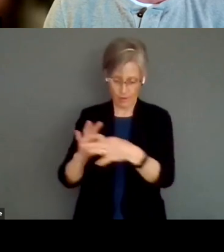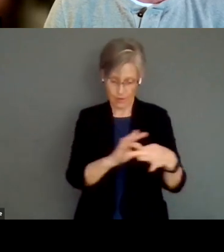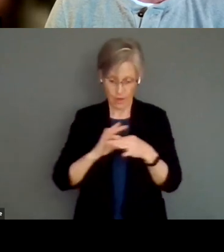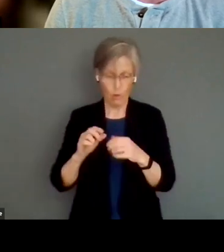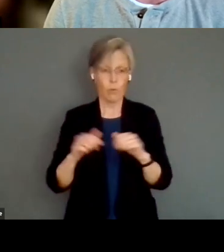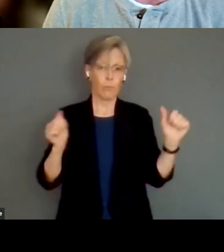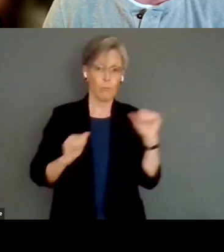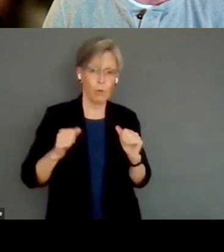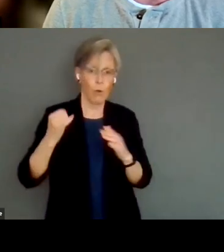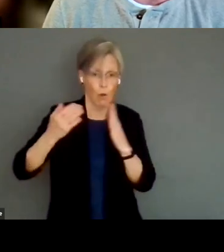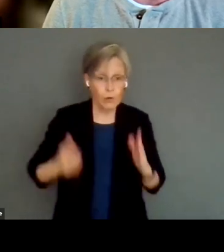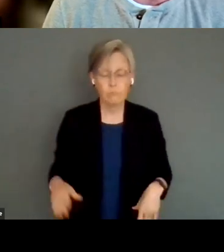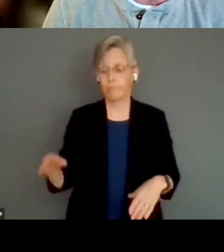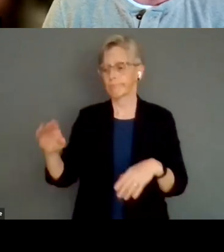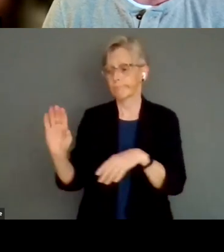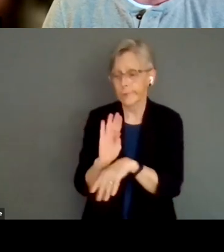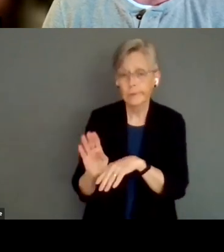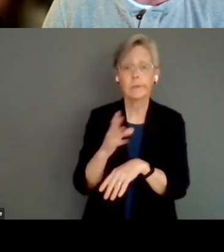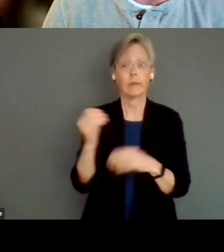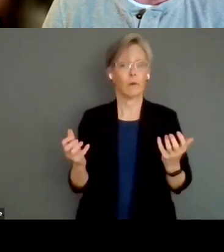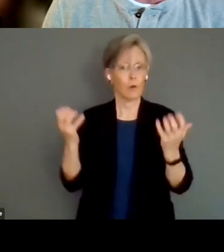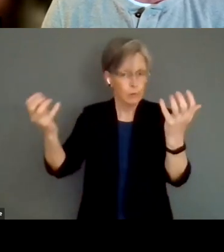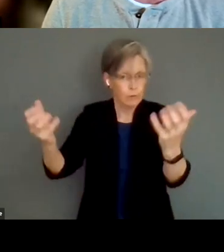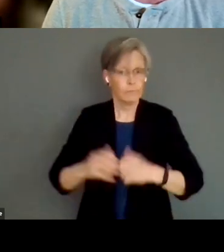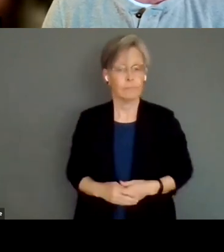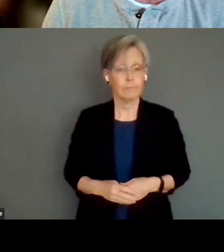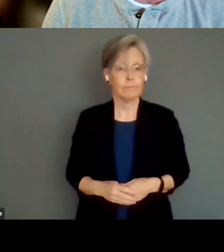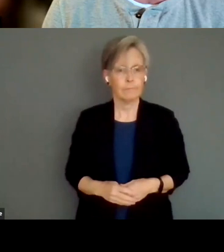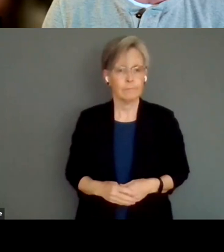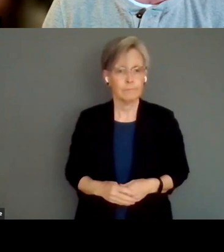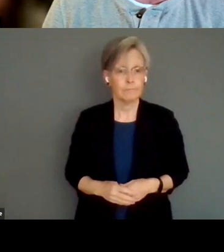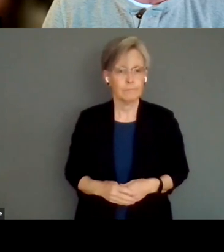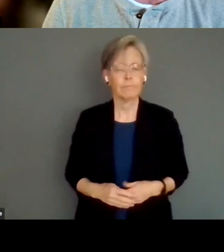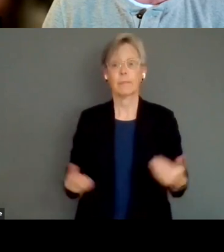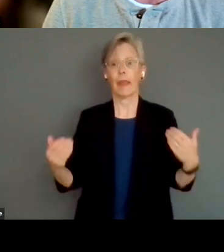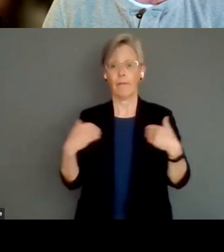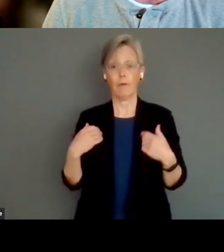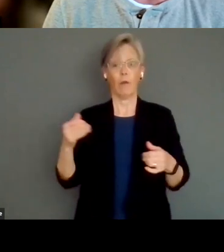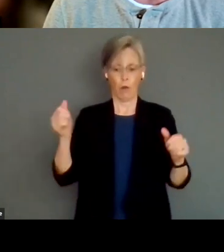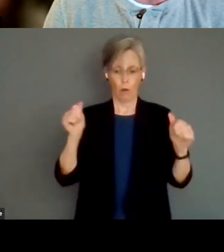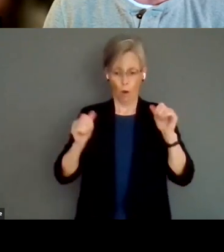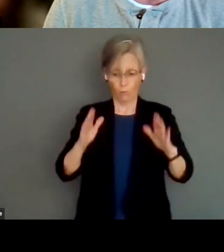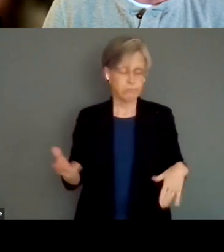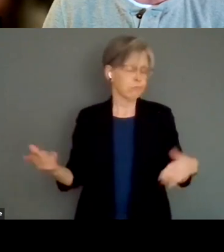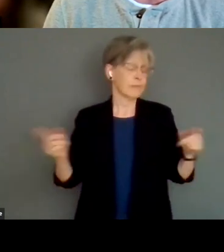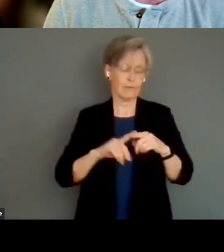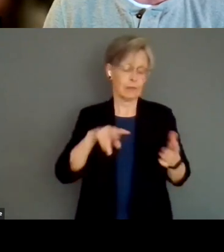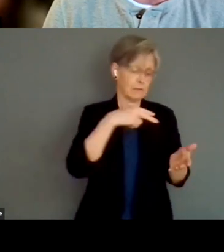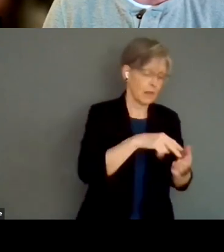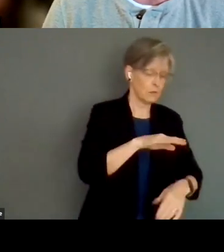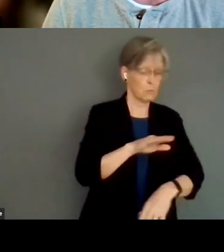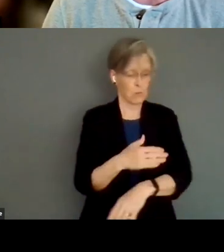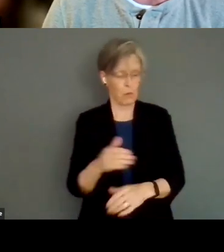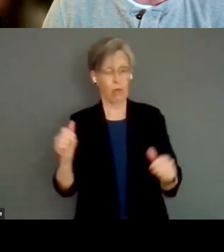businesses and audiences we bring together artists across dance music theater